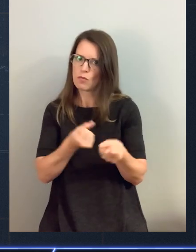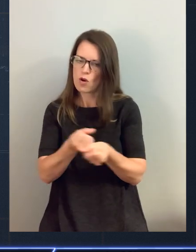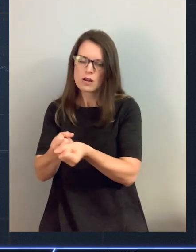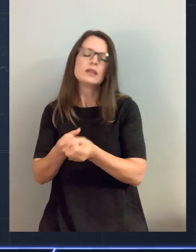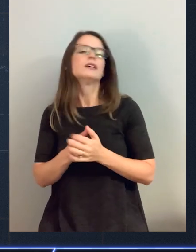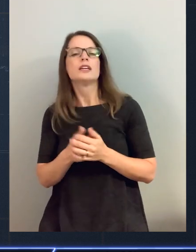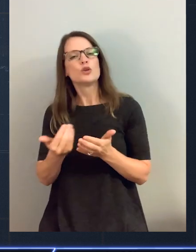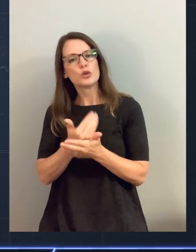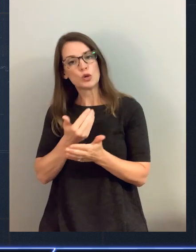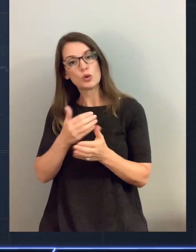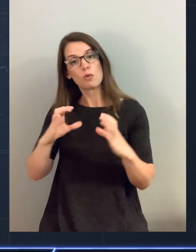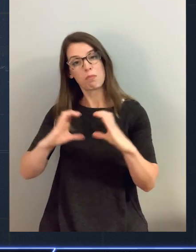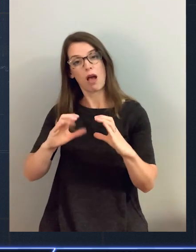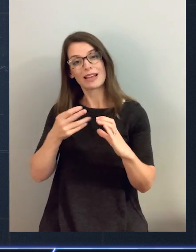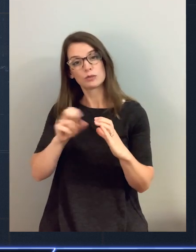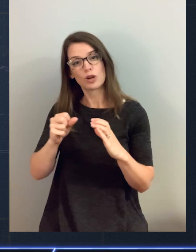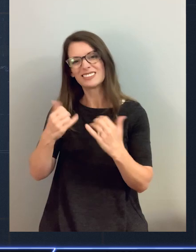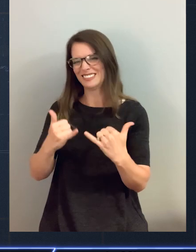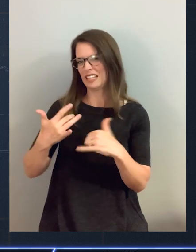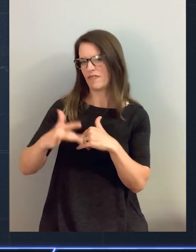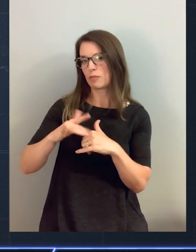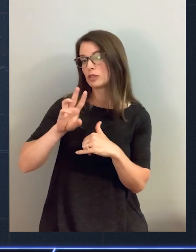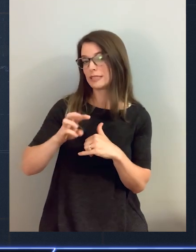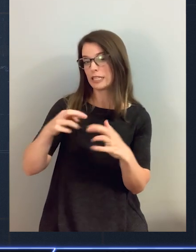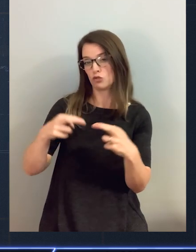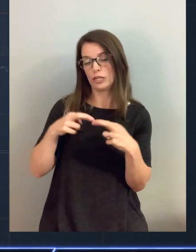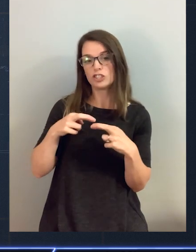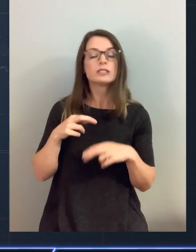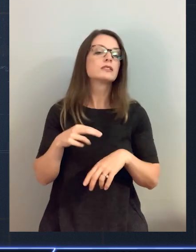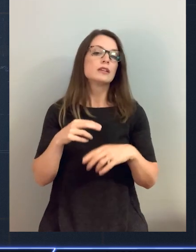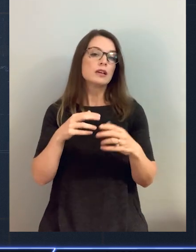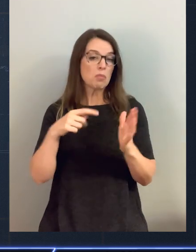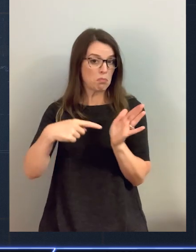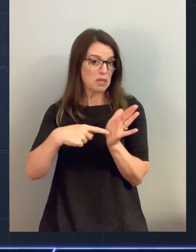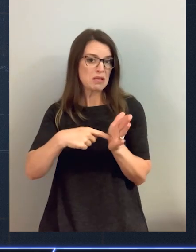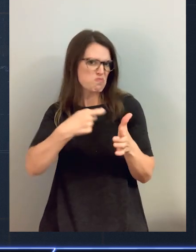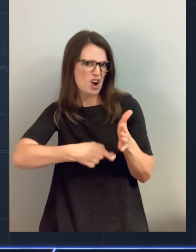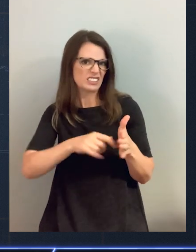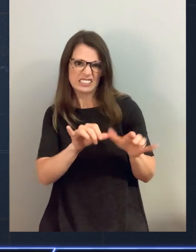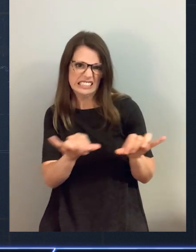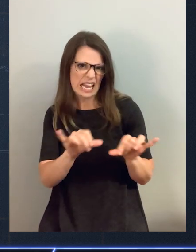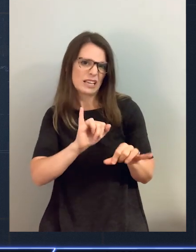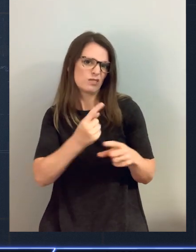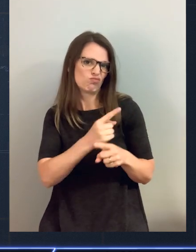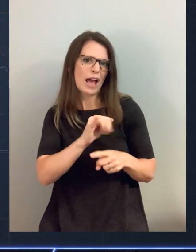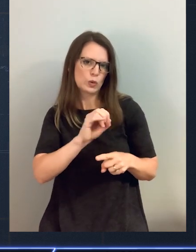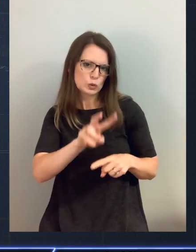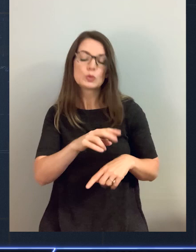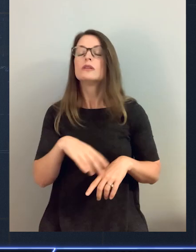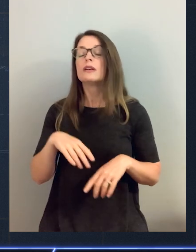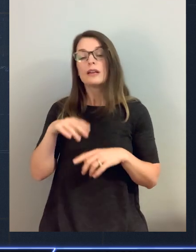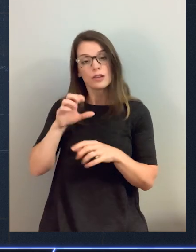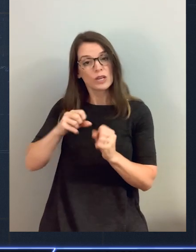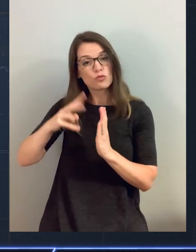These new IO2 Block Express volumes are available in six regions. They're billed at the same rate as the IO2 volumes, and you can read Chani's